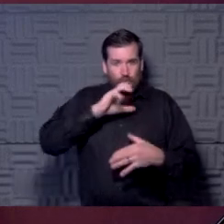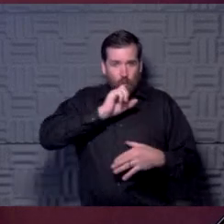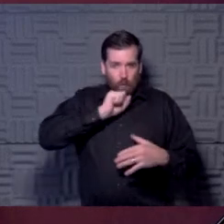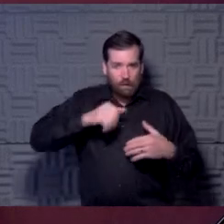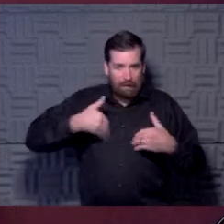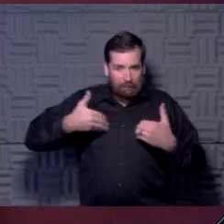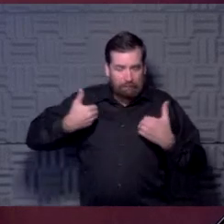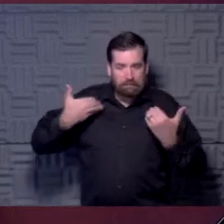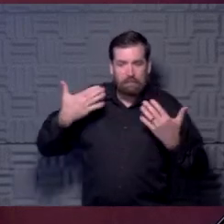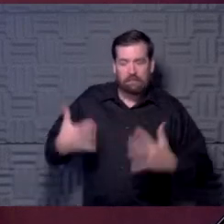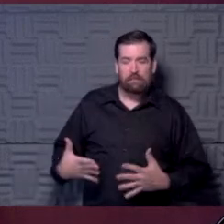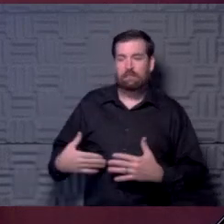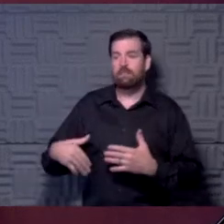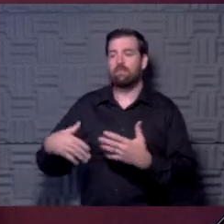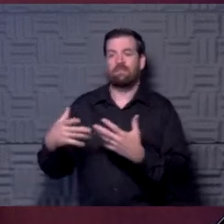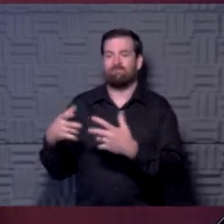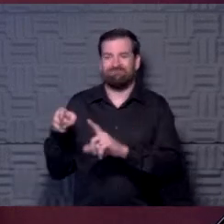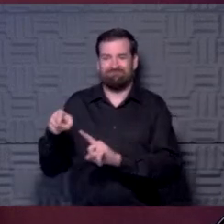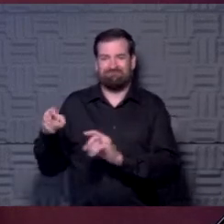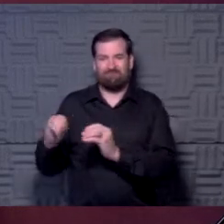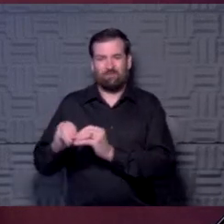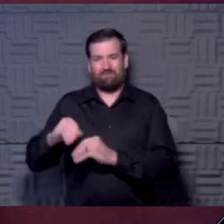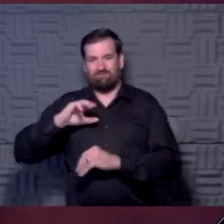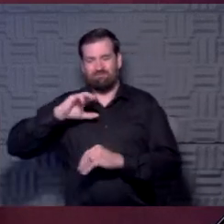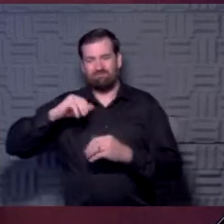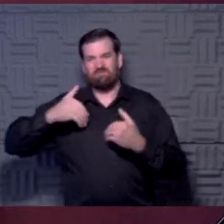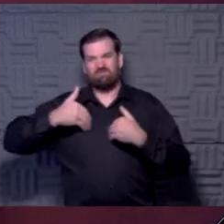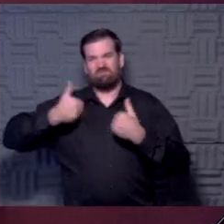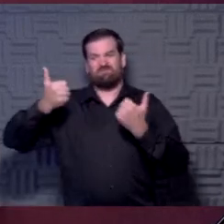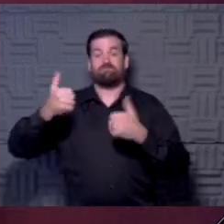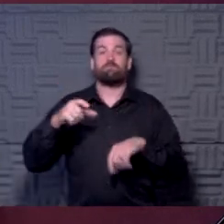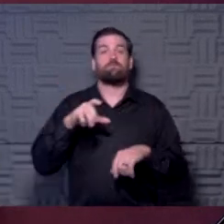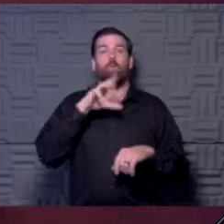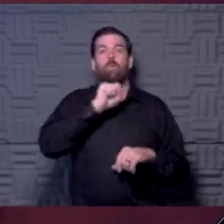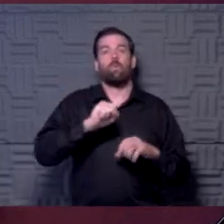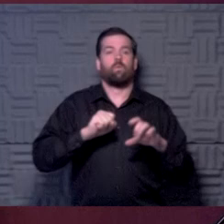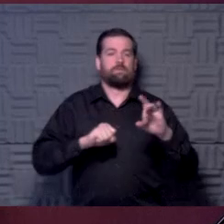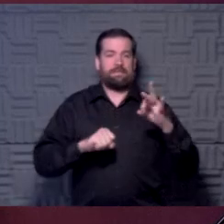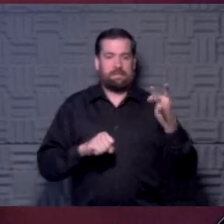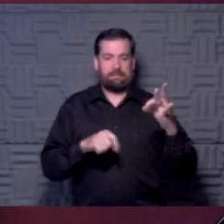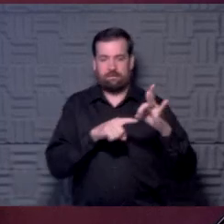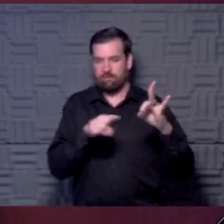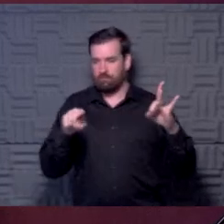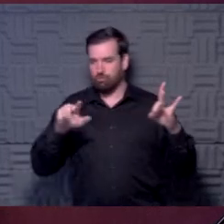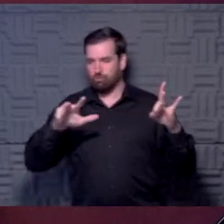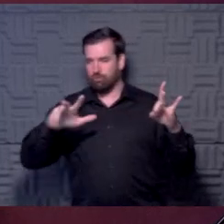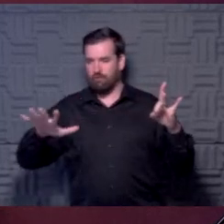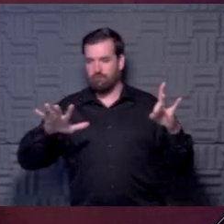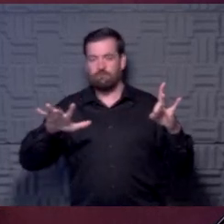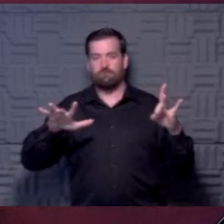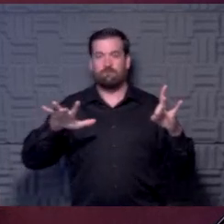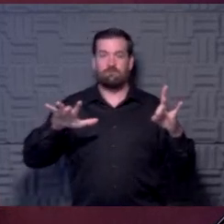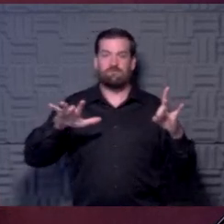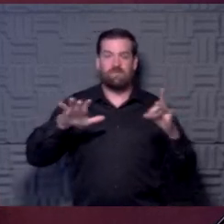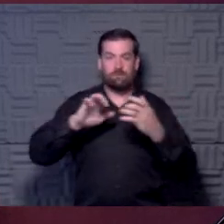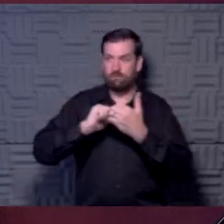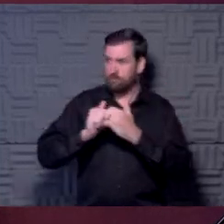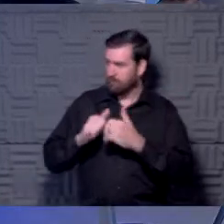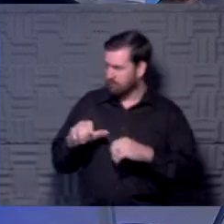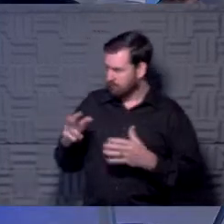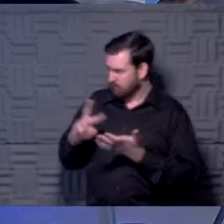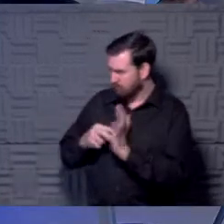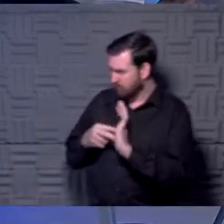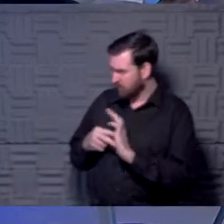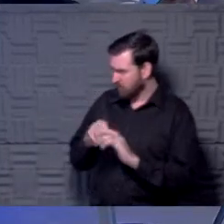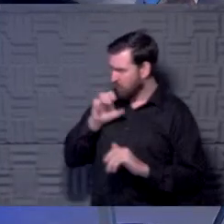cardiologist. I usually take care of people, you know, 18 to 35 that are participating in high-level sports. 60 years,